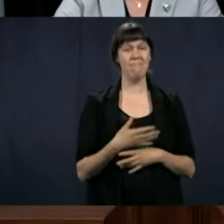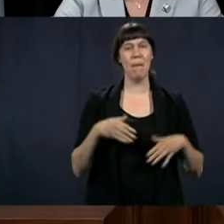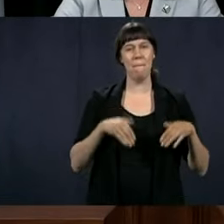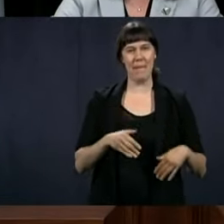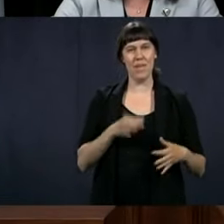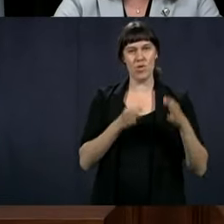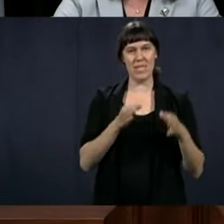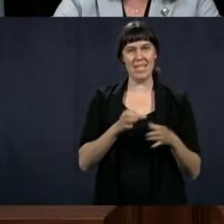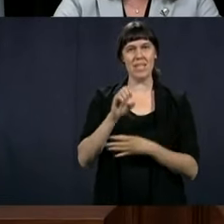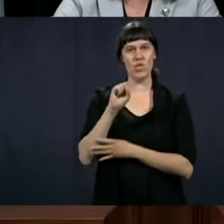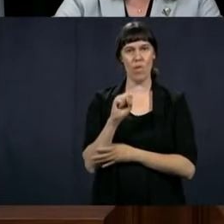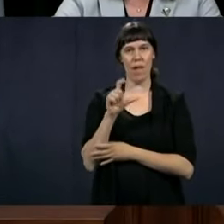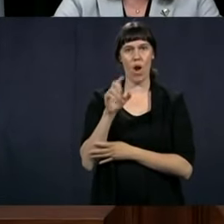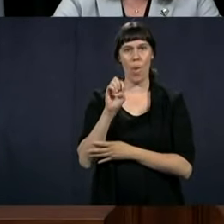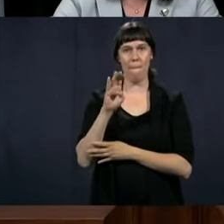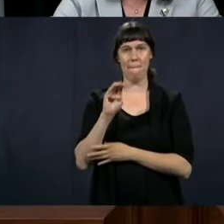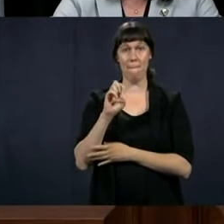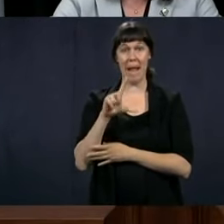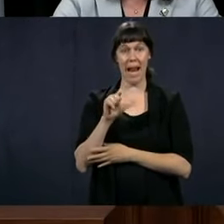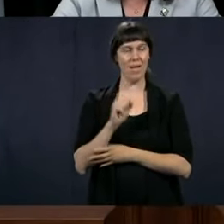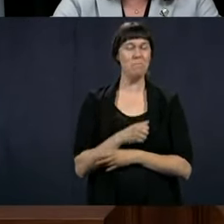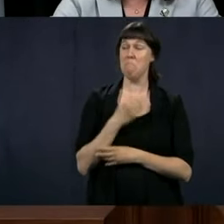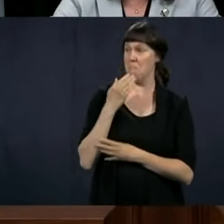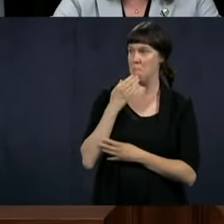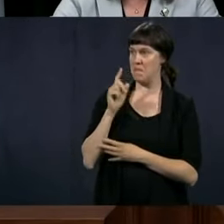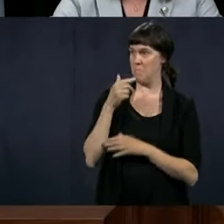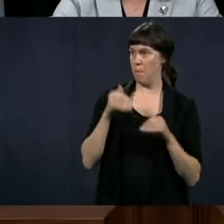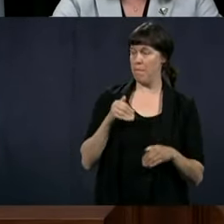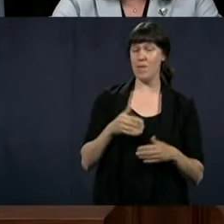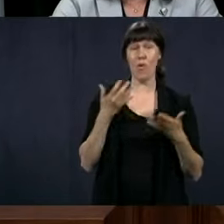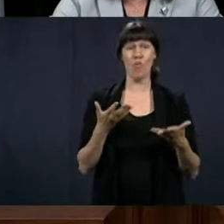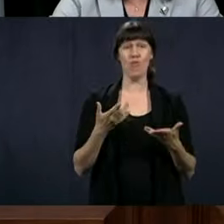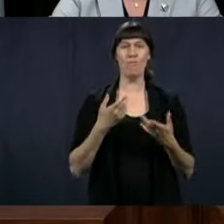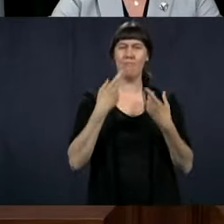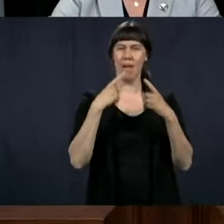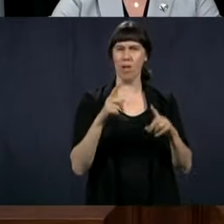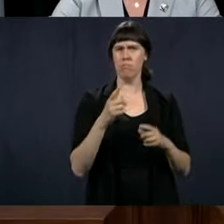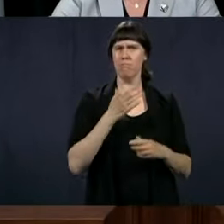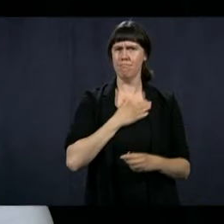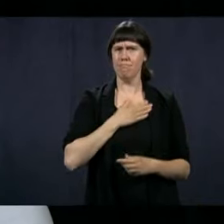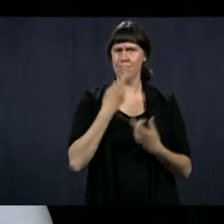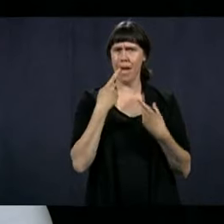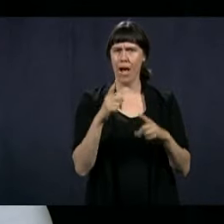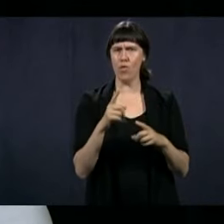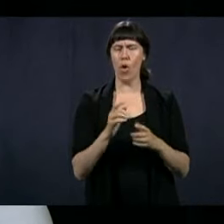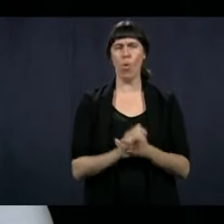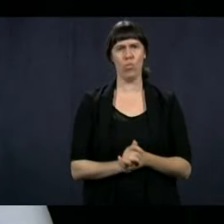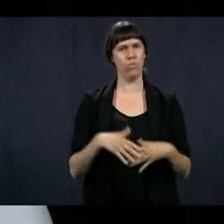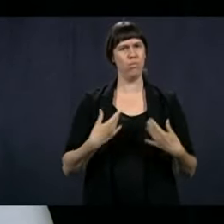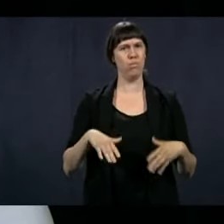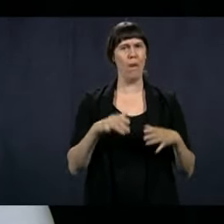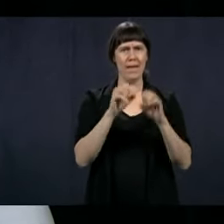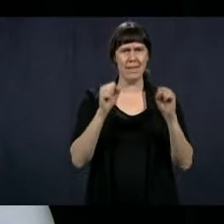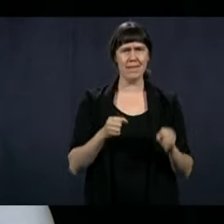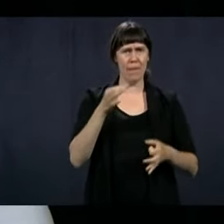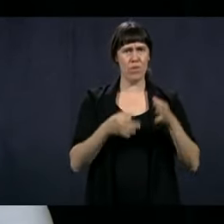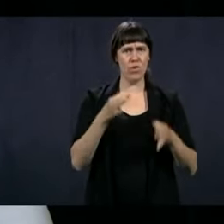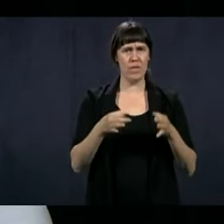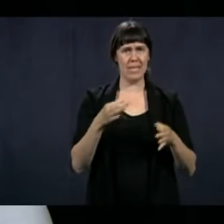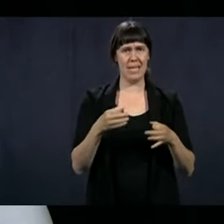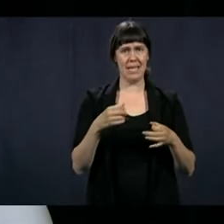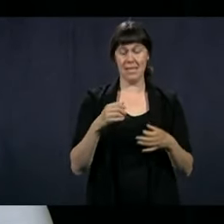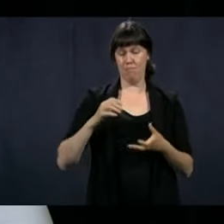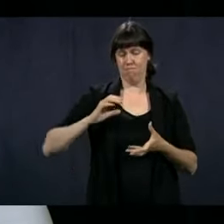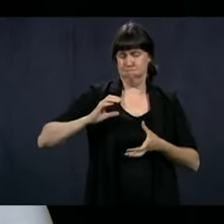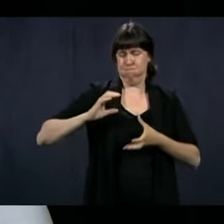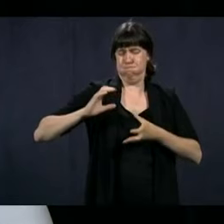for me, I am very happy to be able to announce to you an important announcement for the courthouse system and the justice system that had to slow